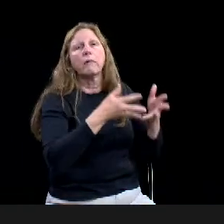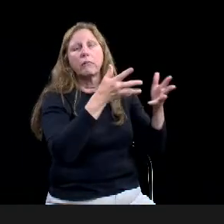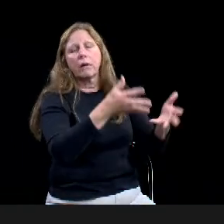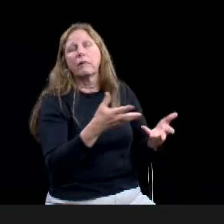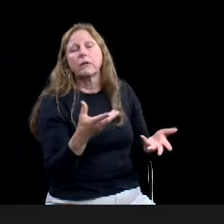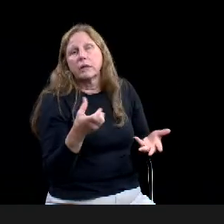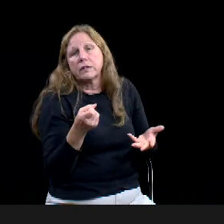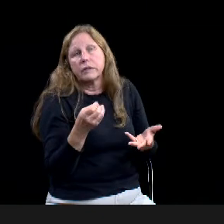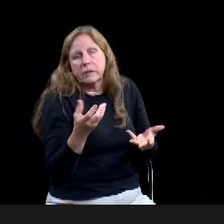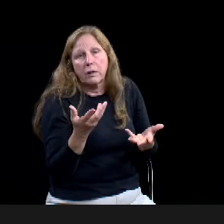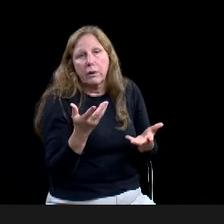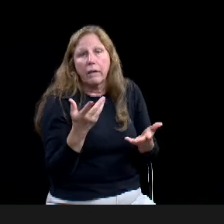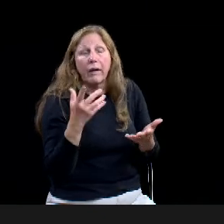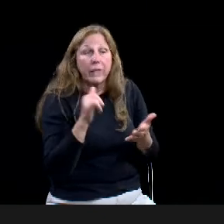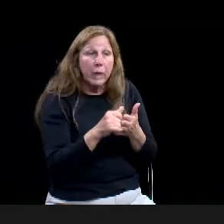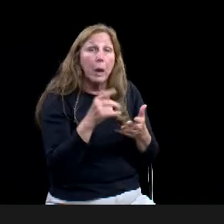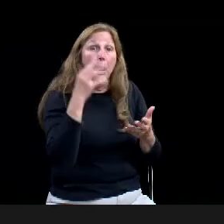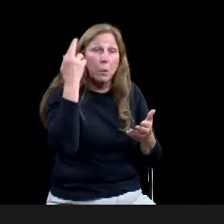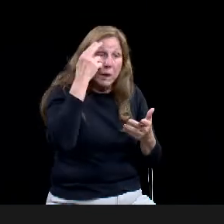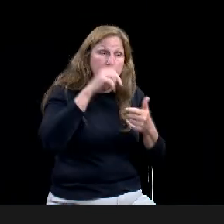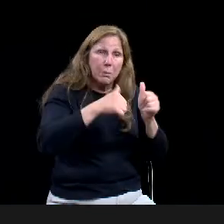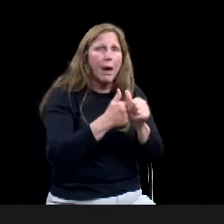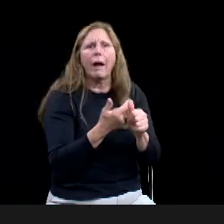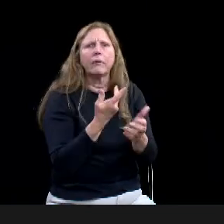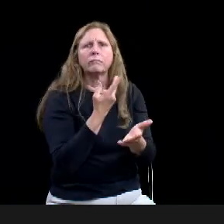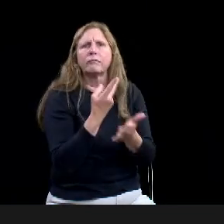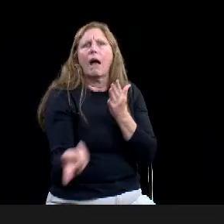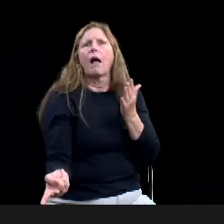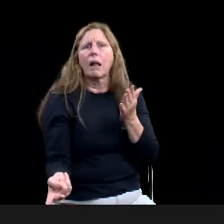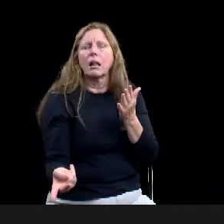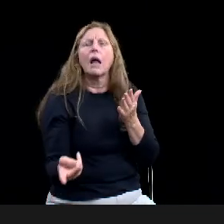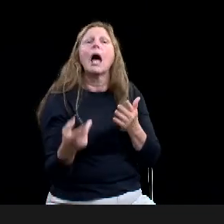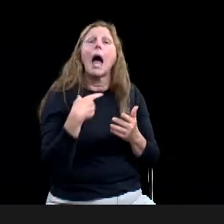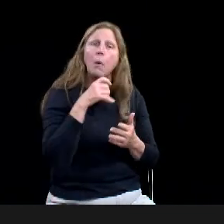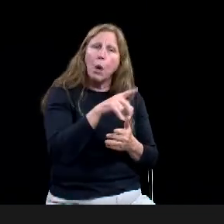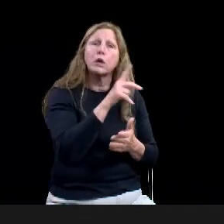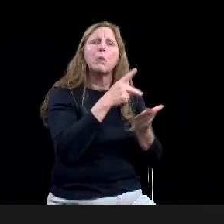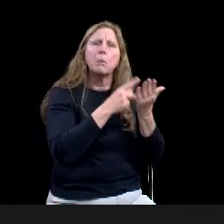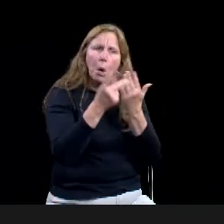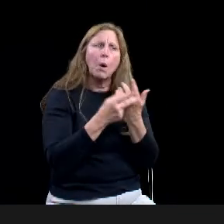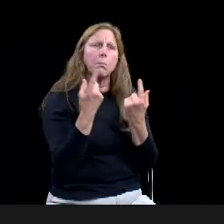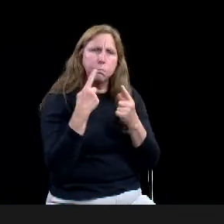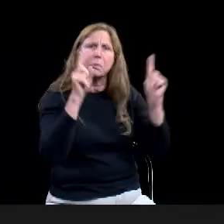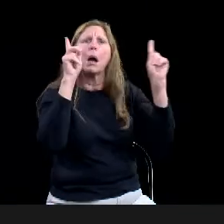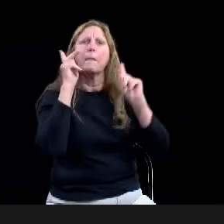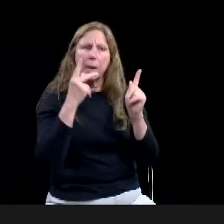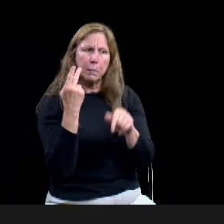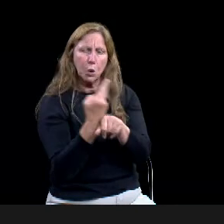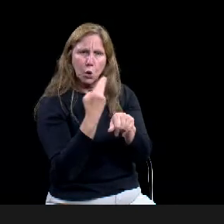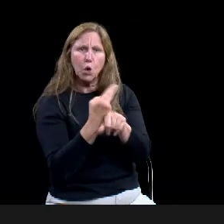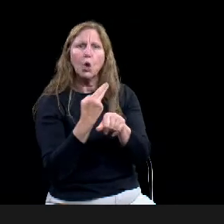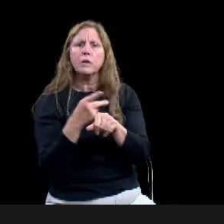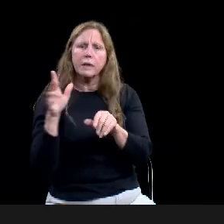begin to move forward with the application, I think we should evaluate that and make sure that, you know, that the